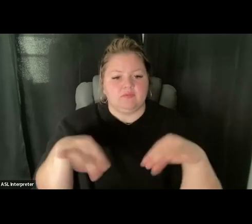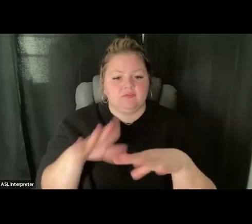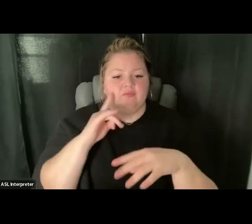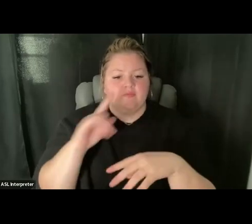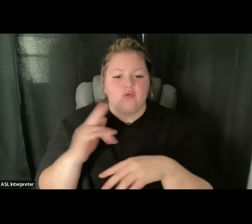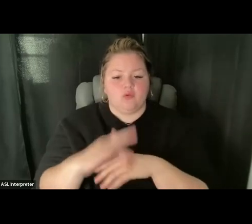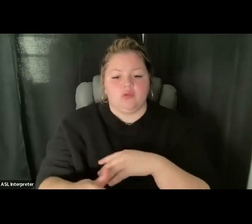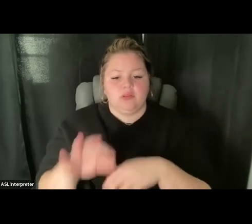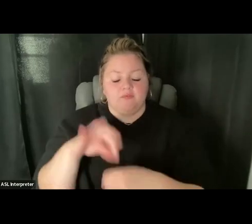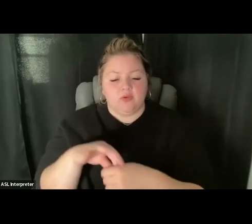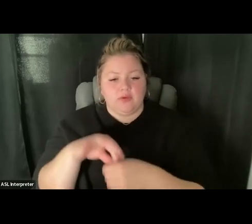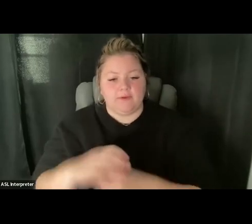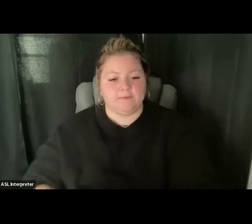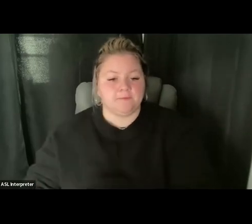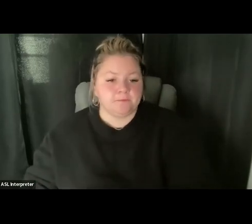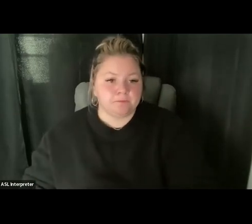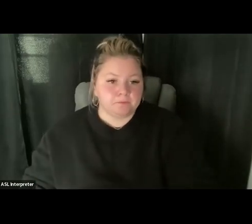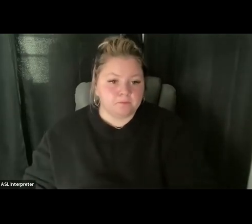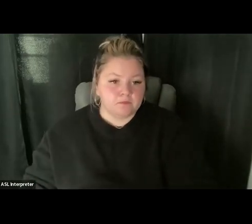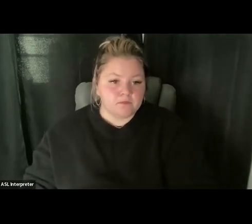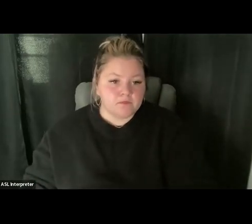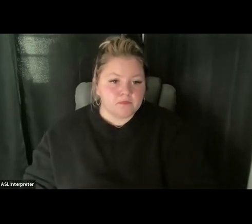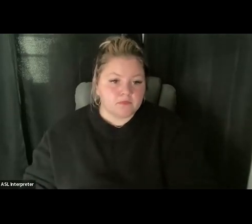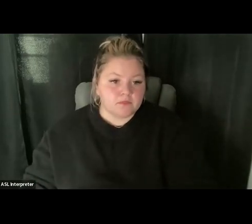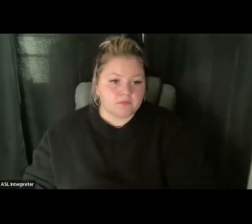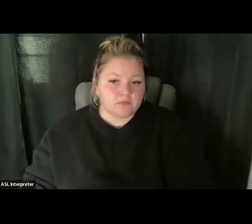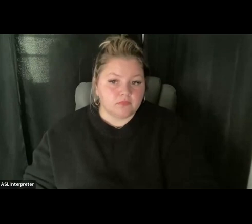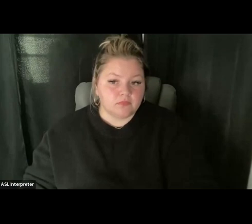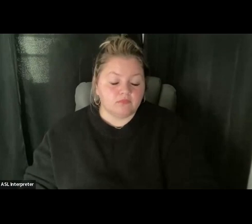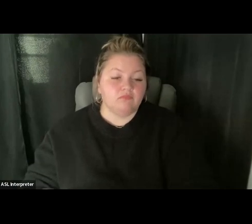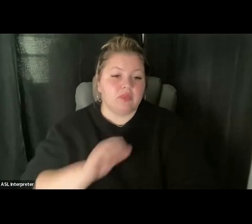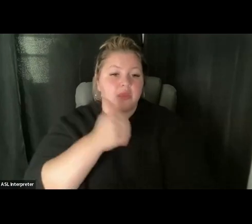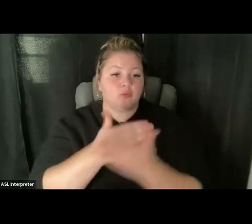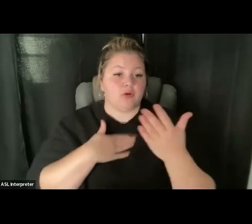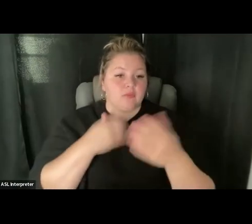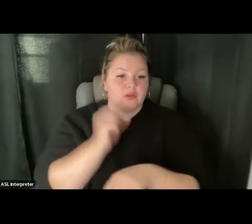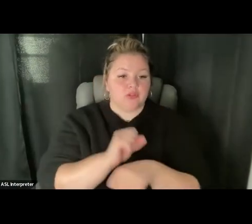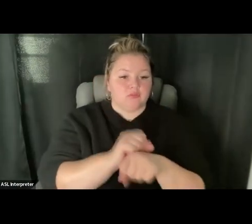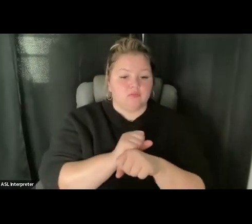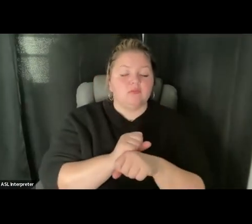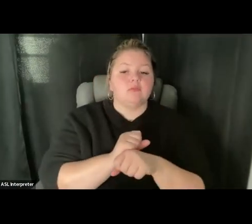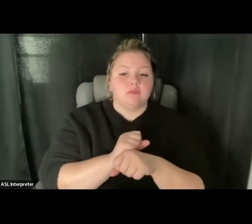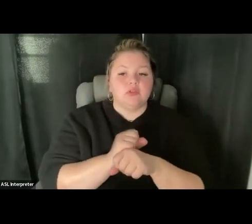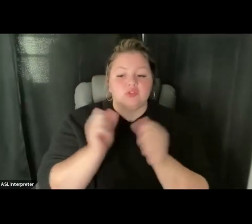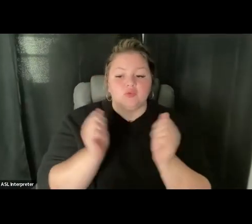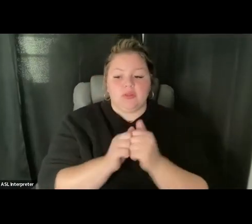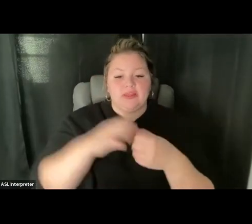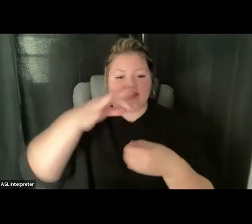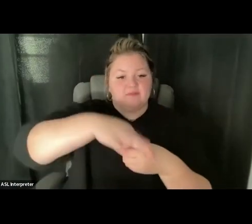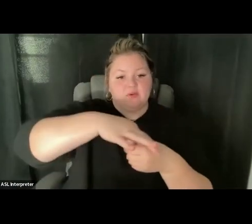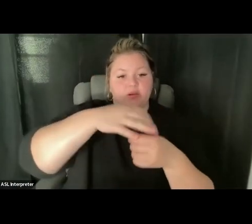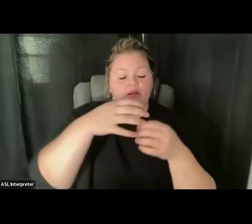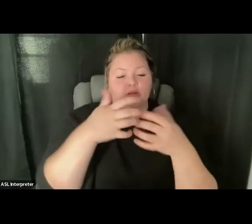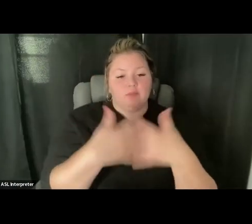other aspect of my job is the auto mark voter assist terminals, and they've been around for a while,